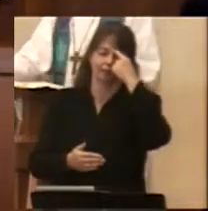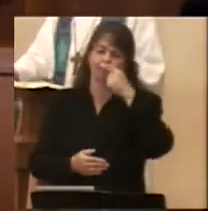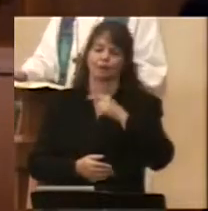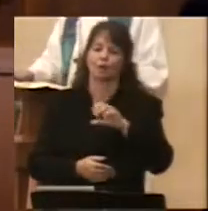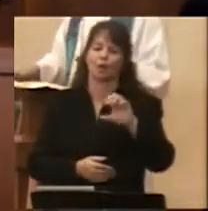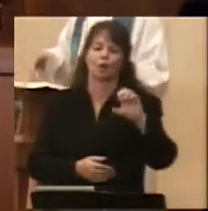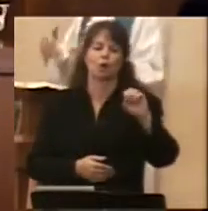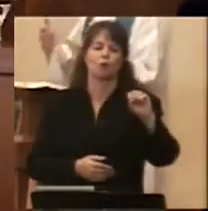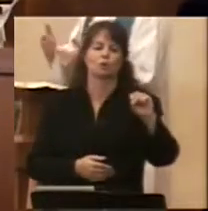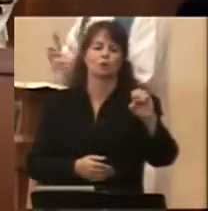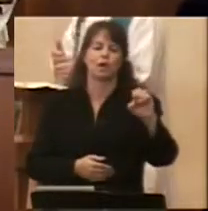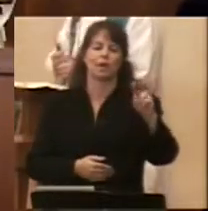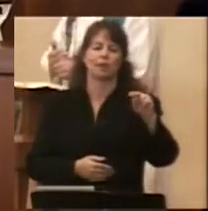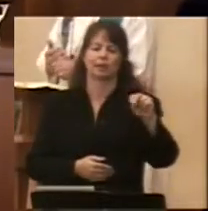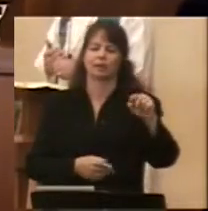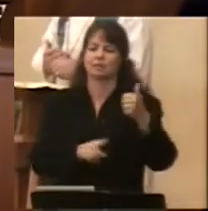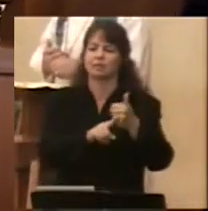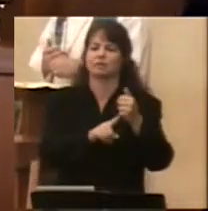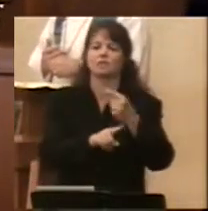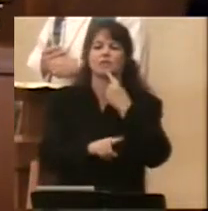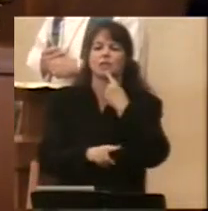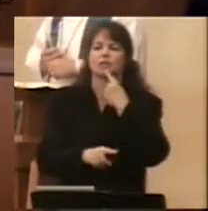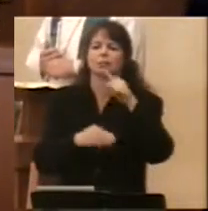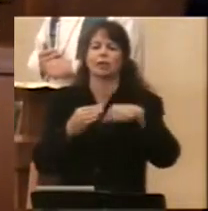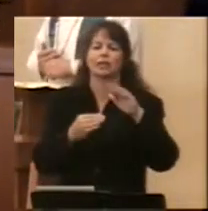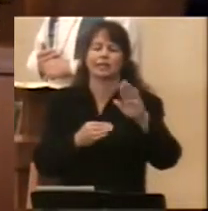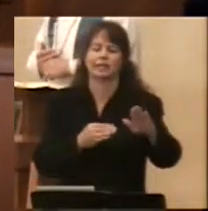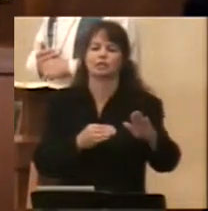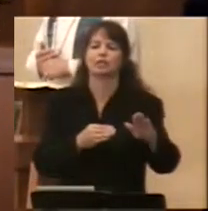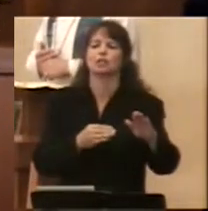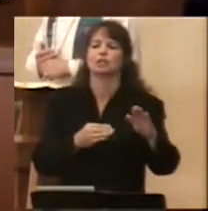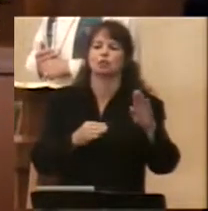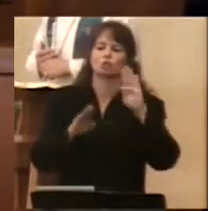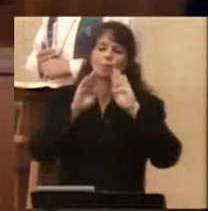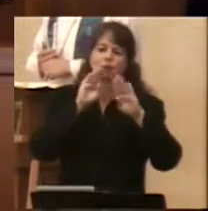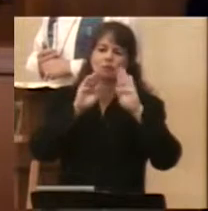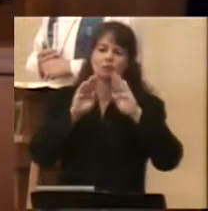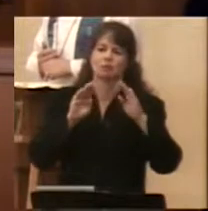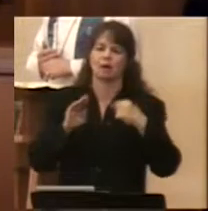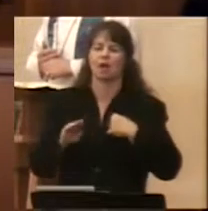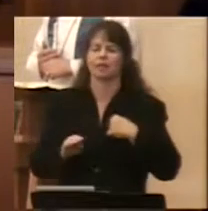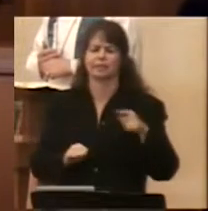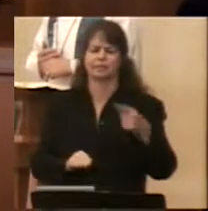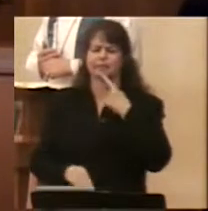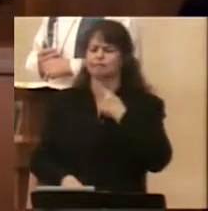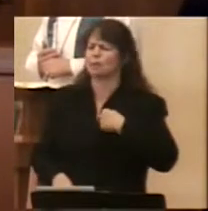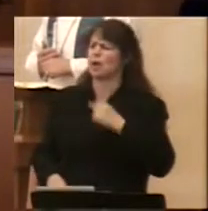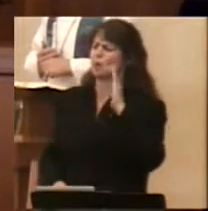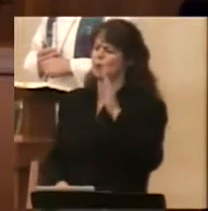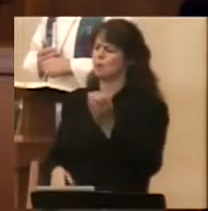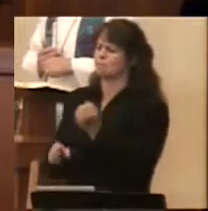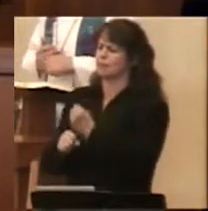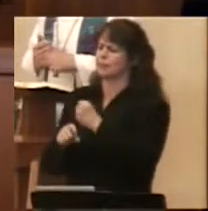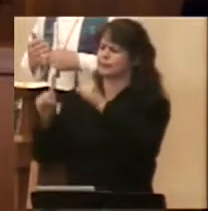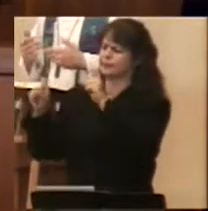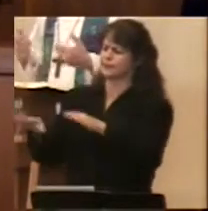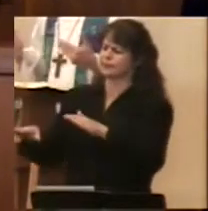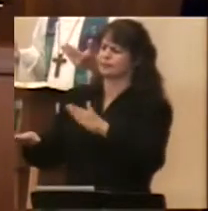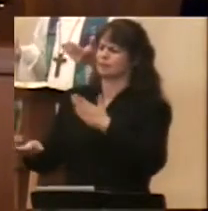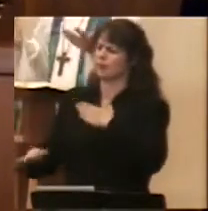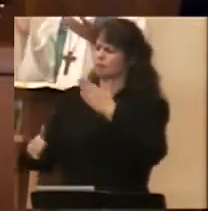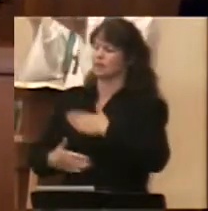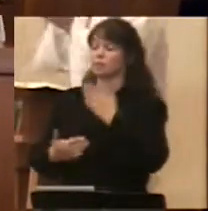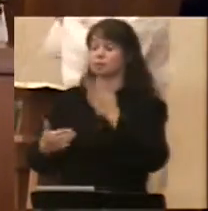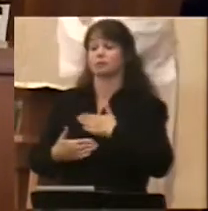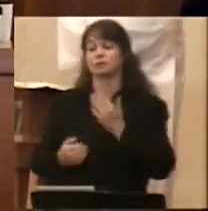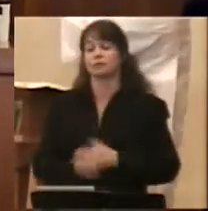us a bit about his troubles. He says, I will make a test of pleasure. Now we live in a culture where